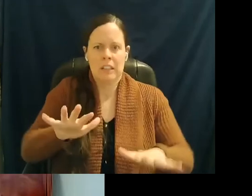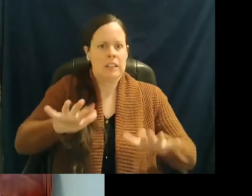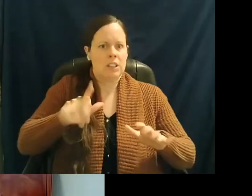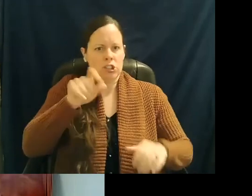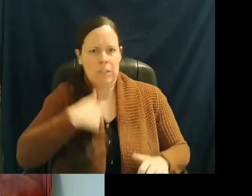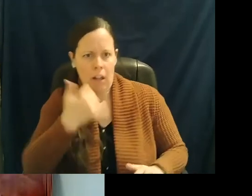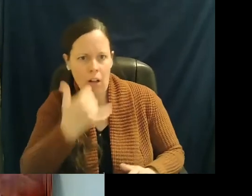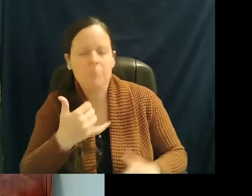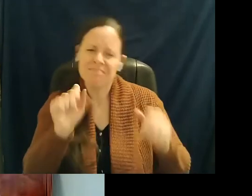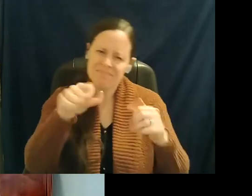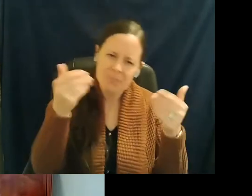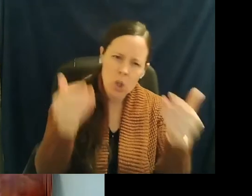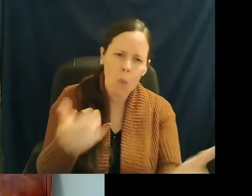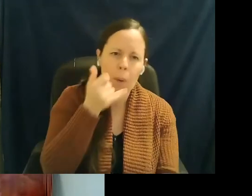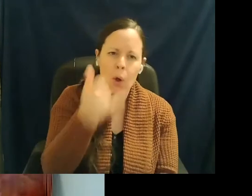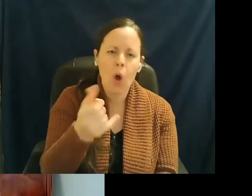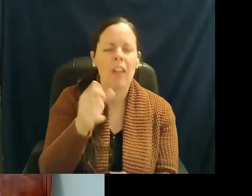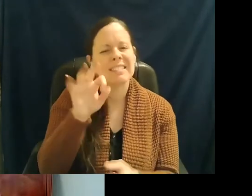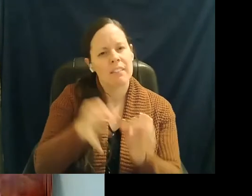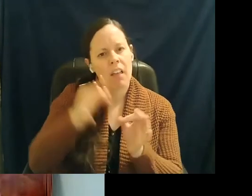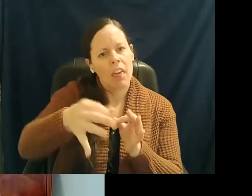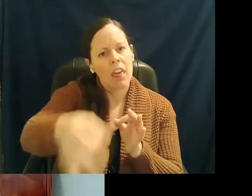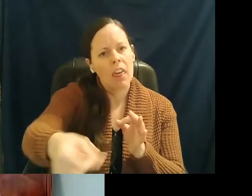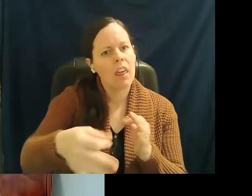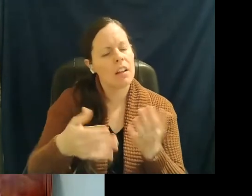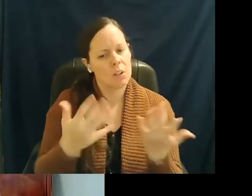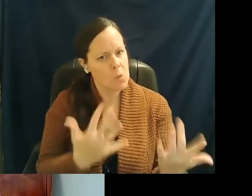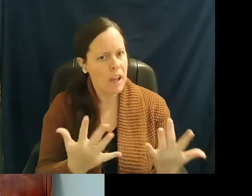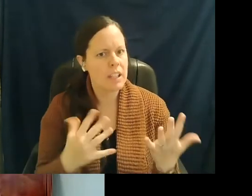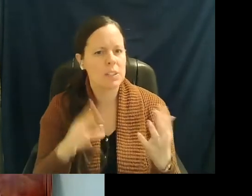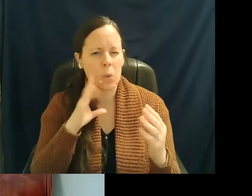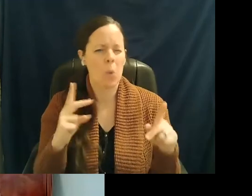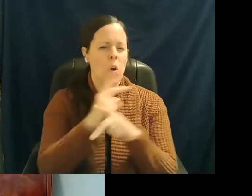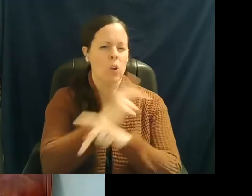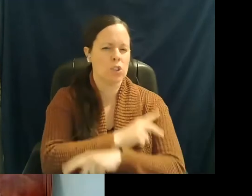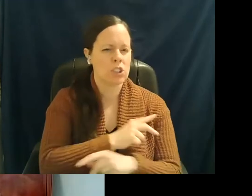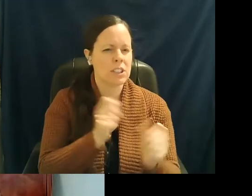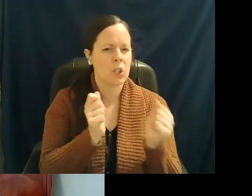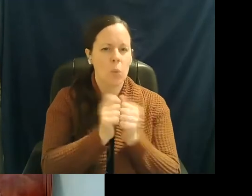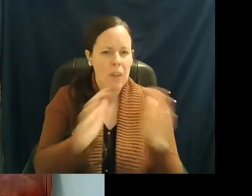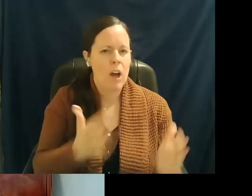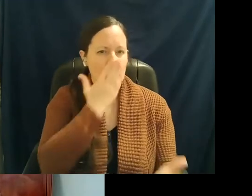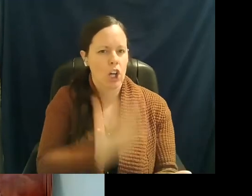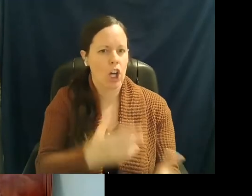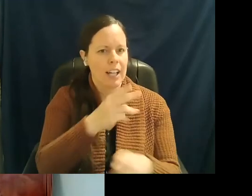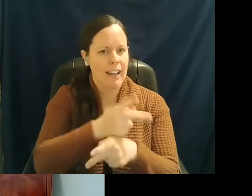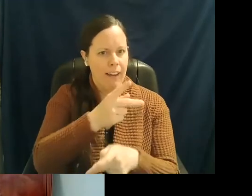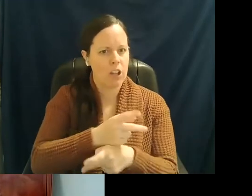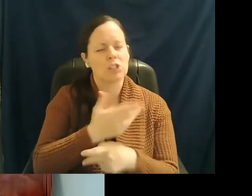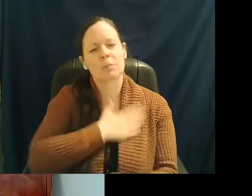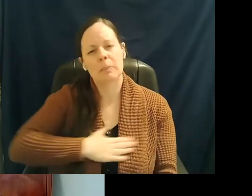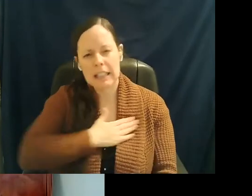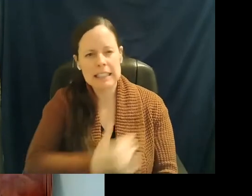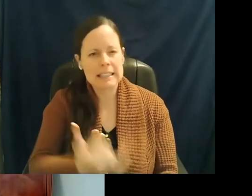You know, because the longer you wait, the worse it's going to get. And without definitive care. So please make sure you call